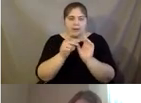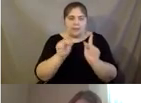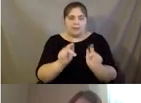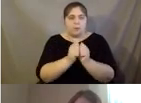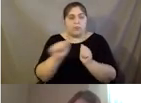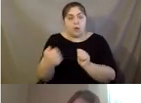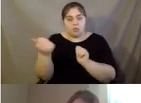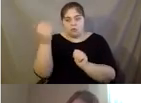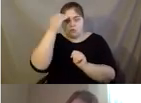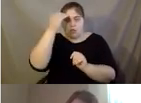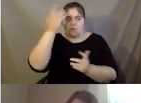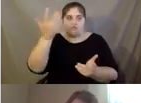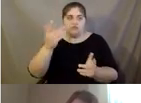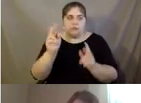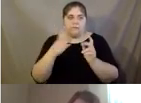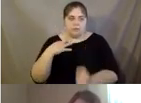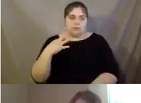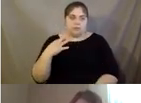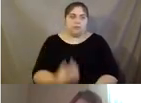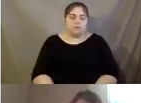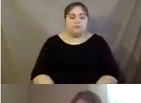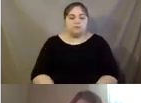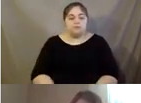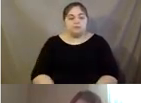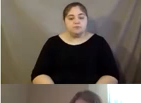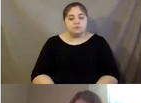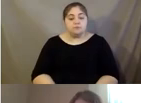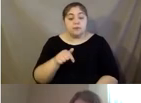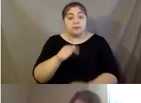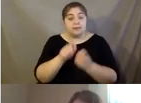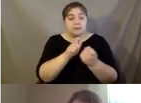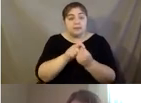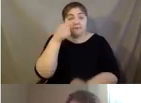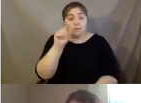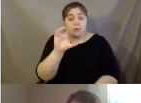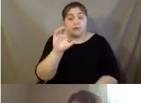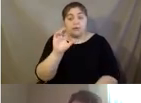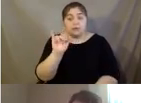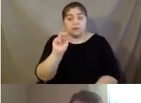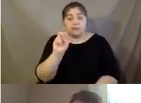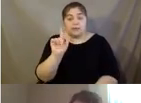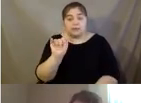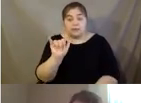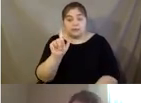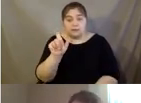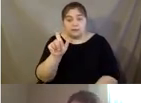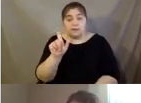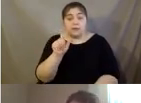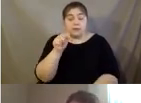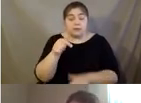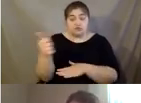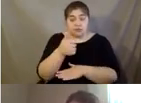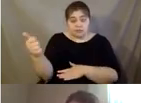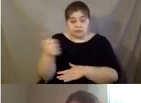knowledgeable volunteers? Okay. This one is specifically for Cindy. Is transportation available to Oasis?